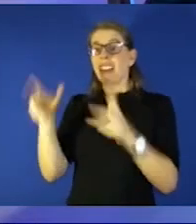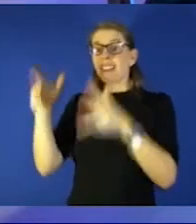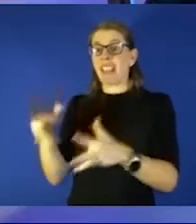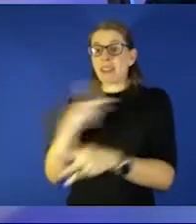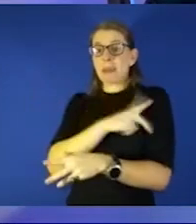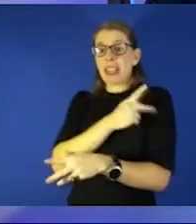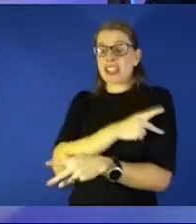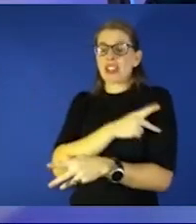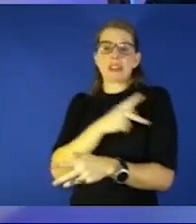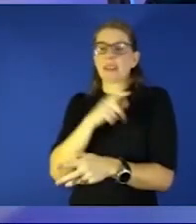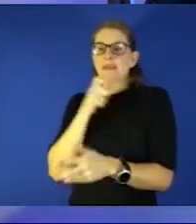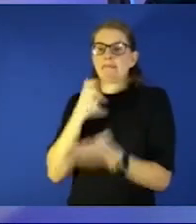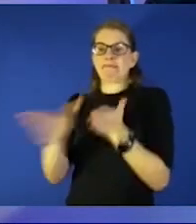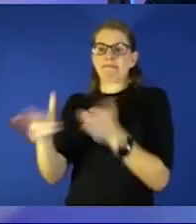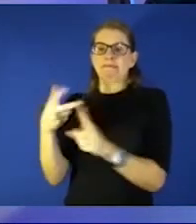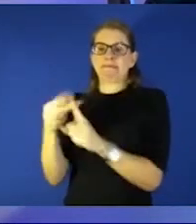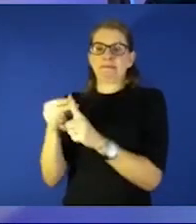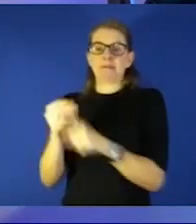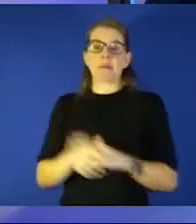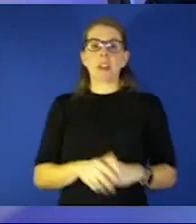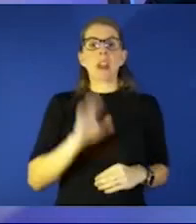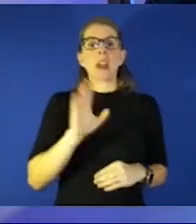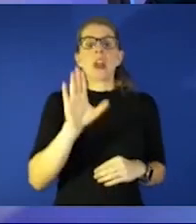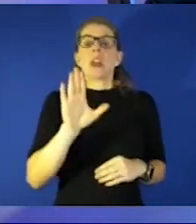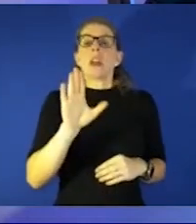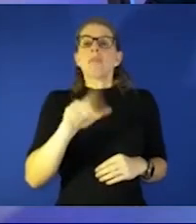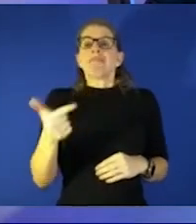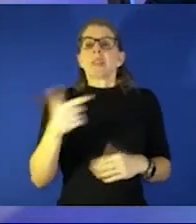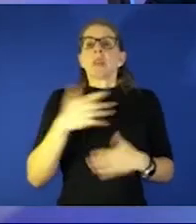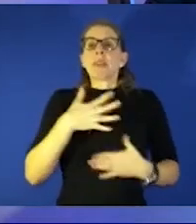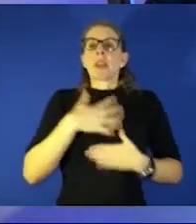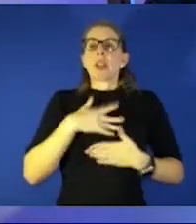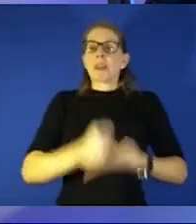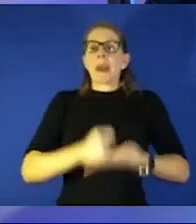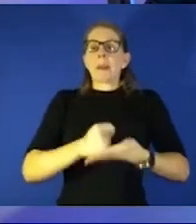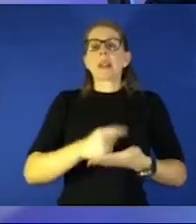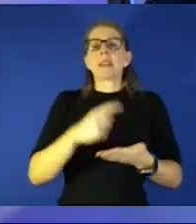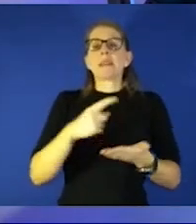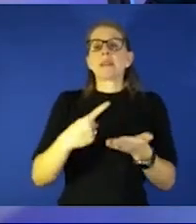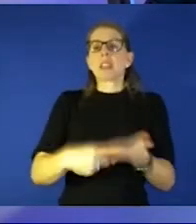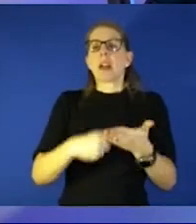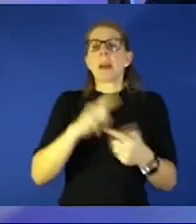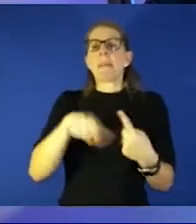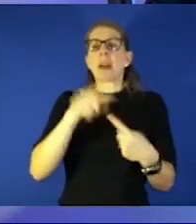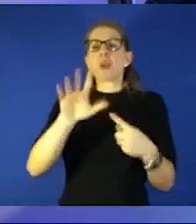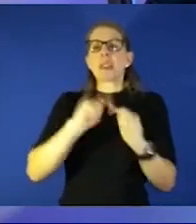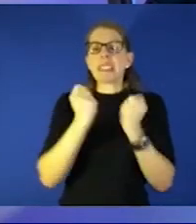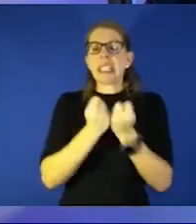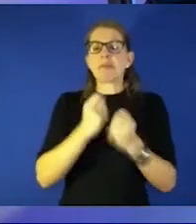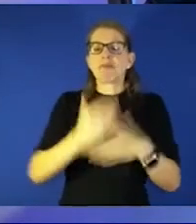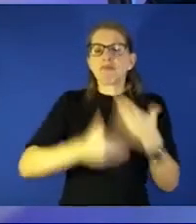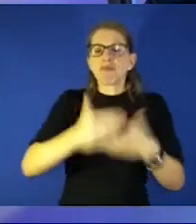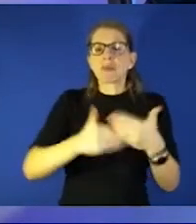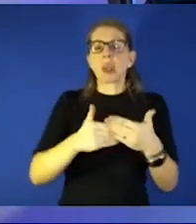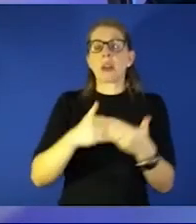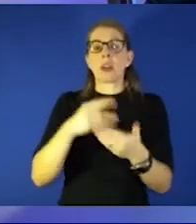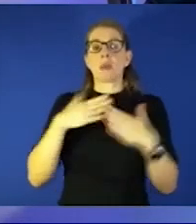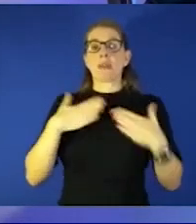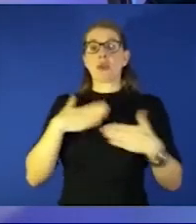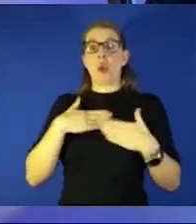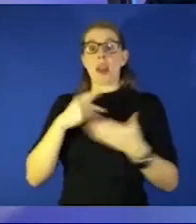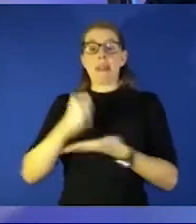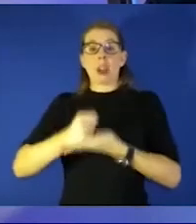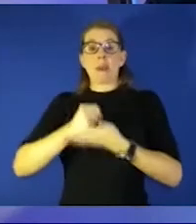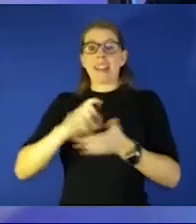in your area respiratory therapy talk to us a little bit about how your team is doing how the respiratory therapists are handling all this I got I bet they're a little